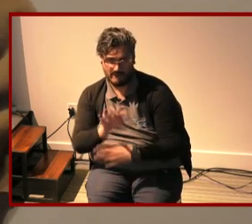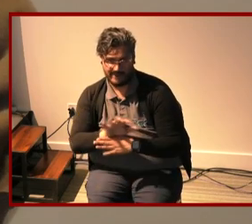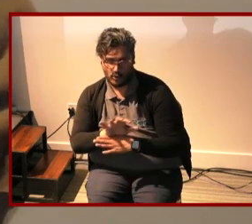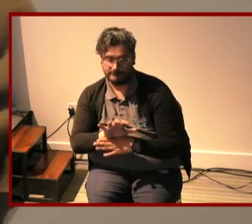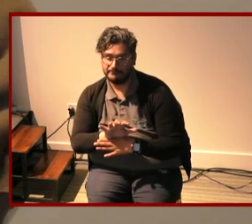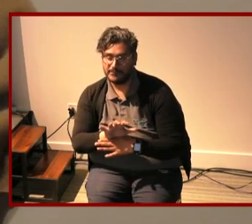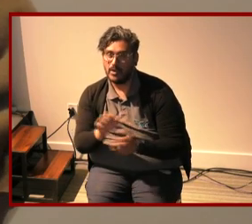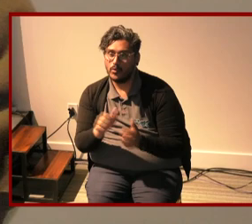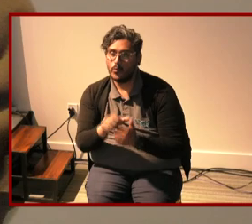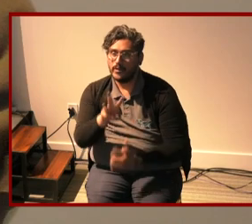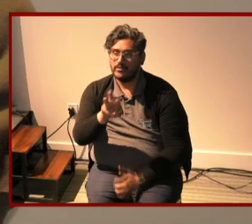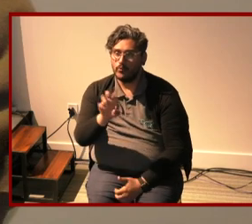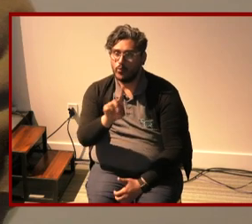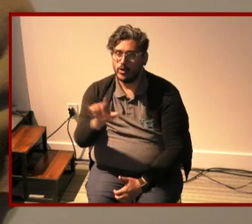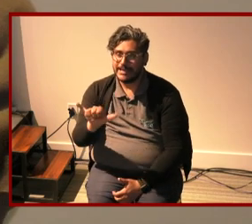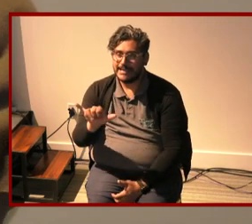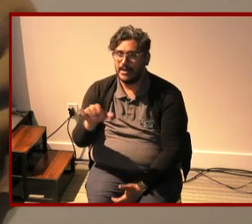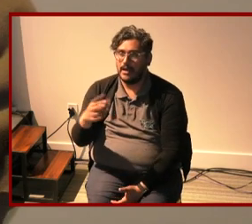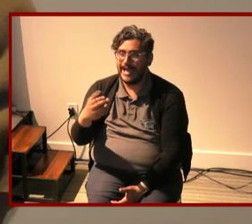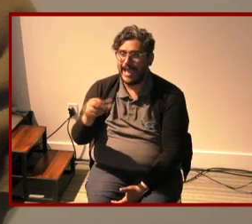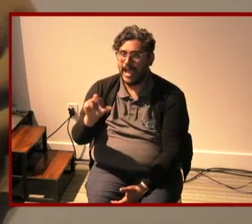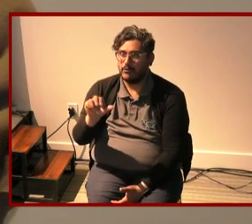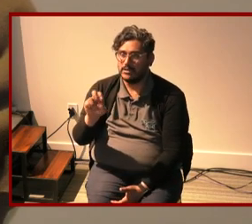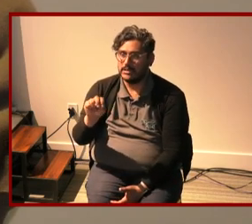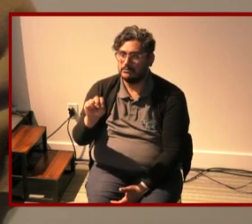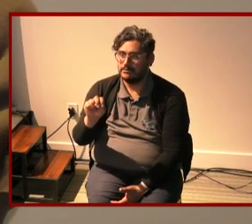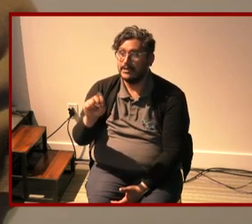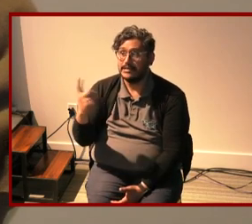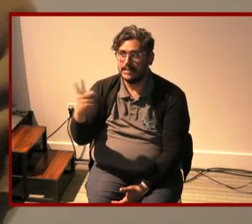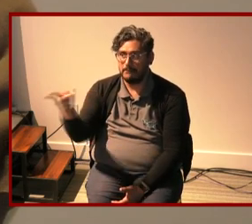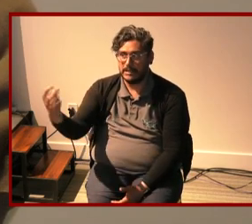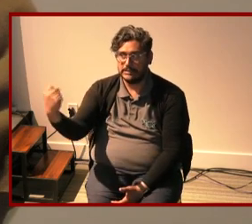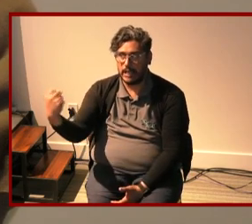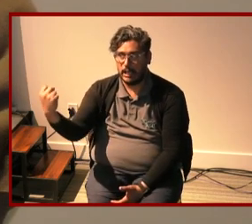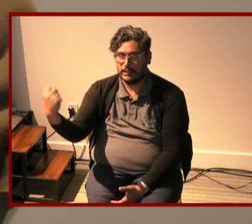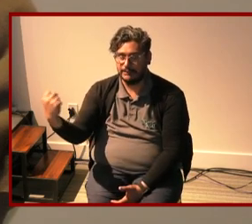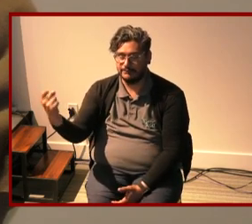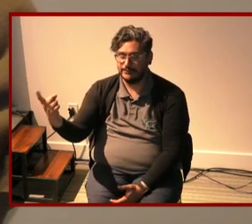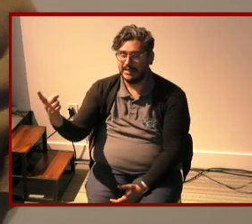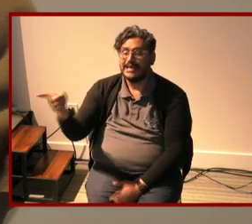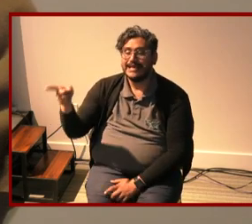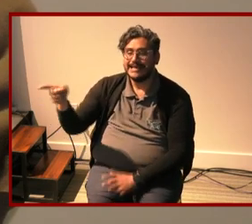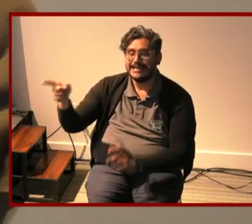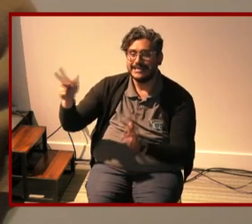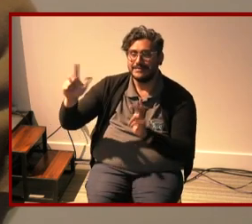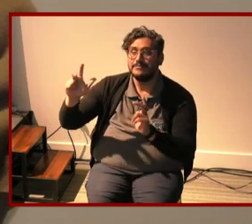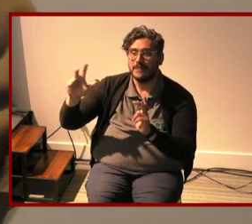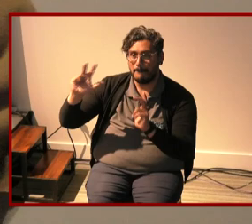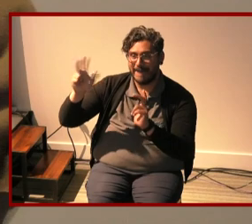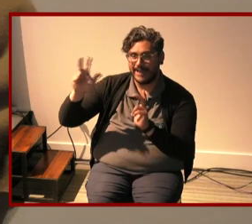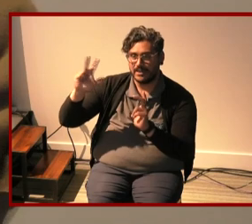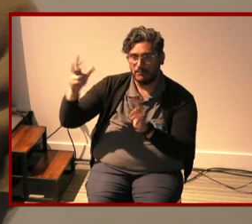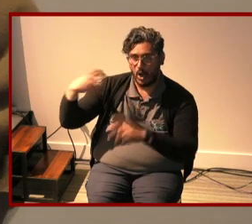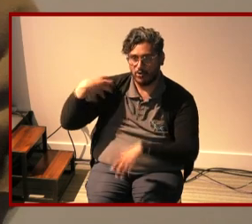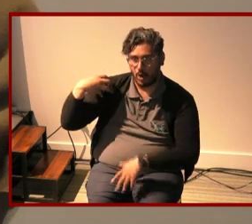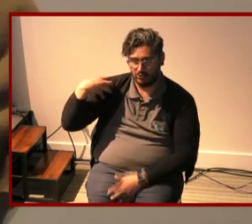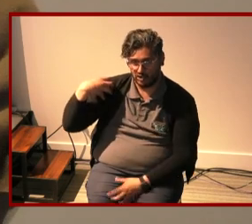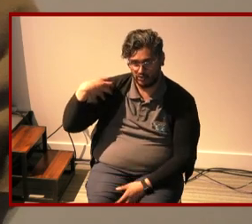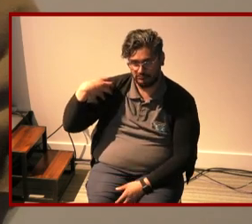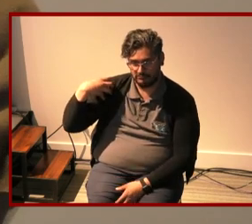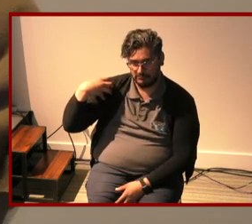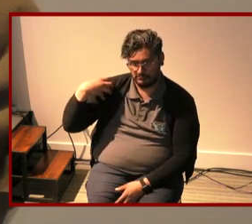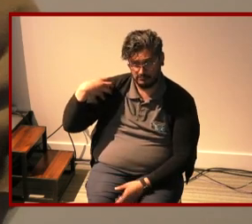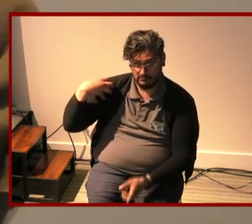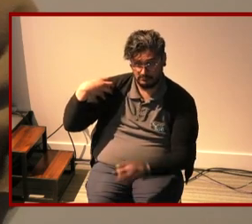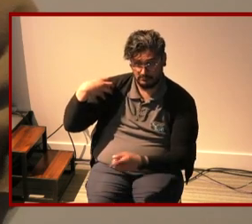starring woody harrelson someone's nodding and he is a basketball coach still nodding okay so i didn't